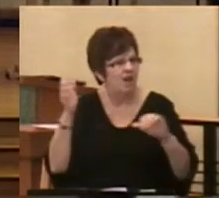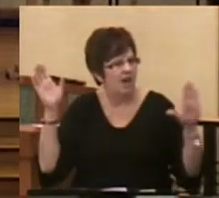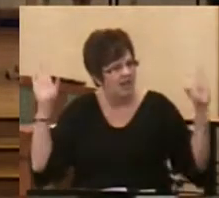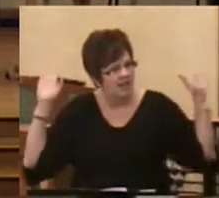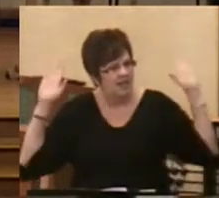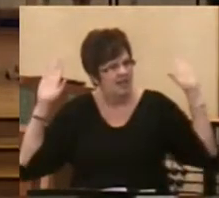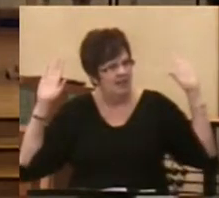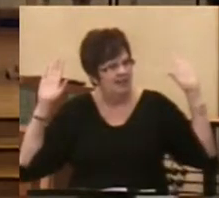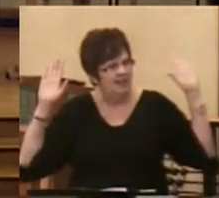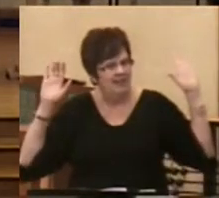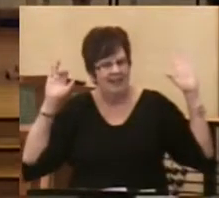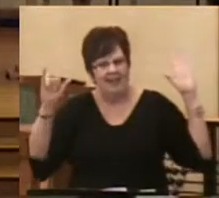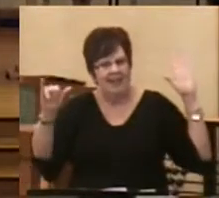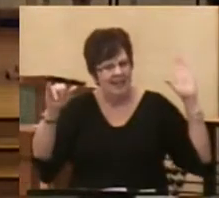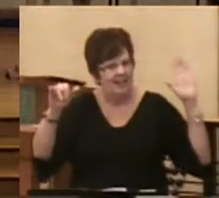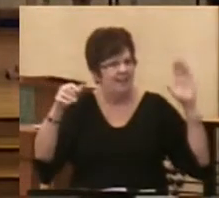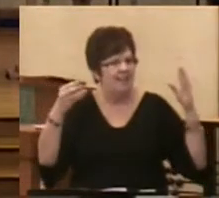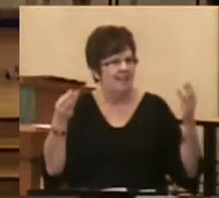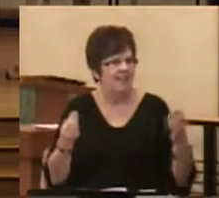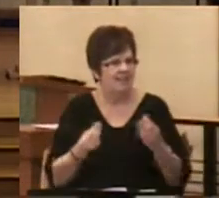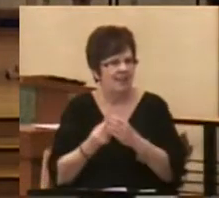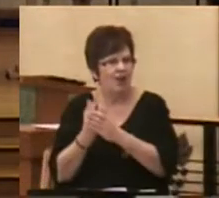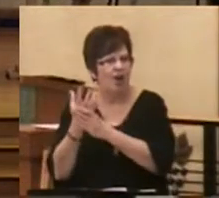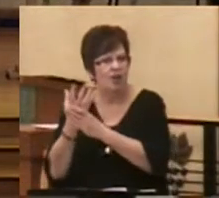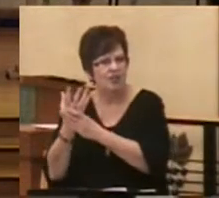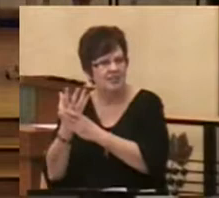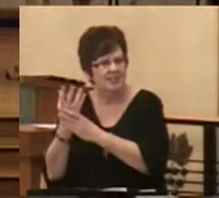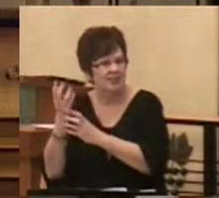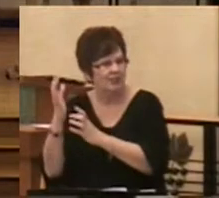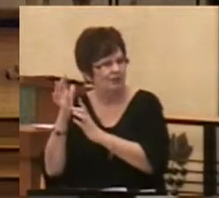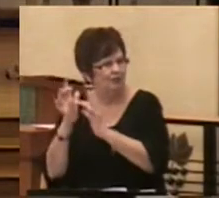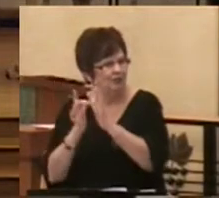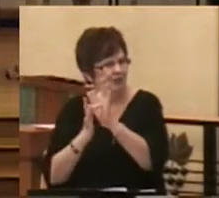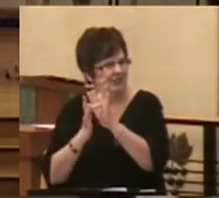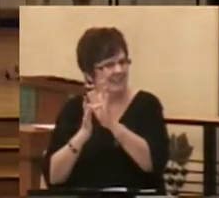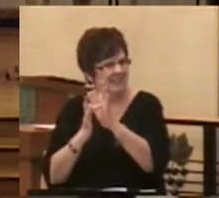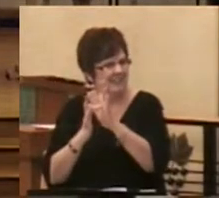in the garden where Jesus rose from the dead.